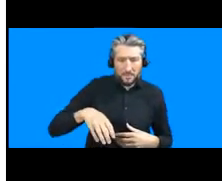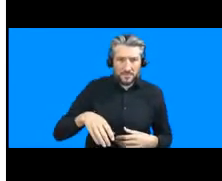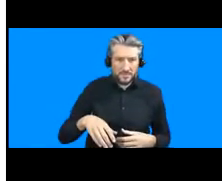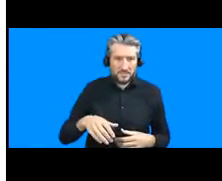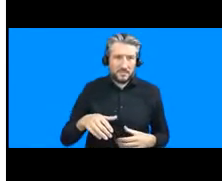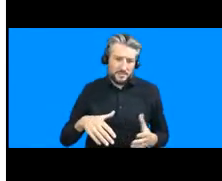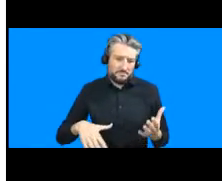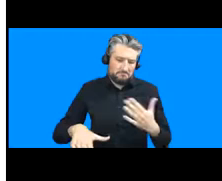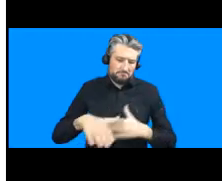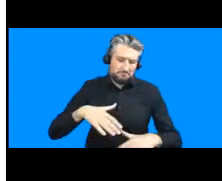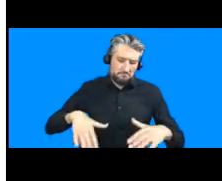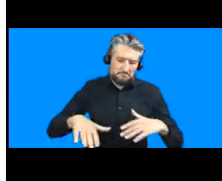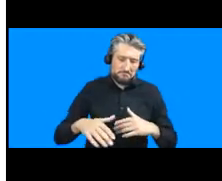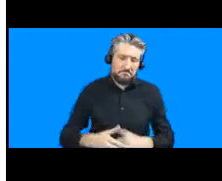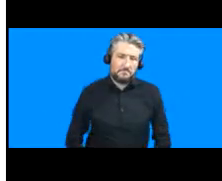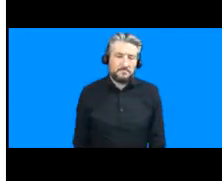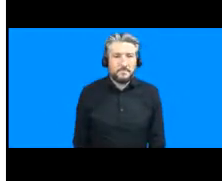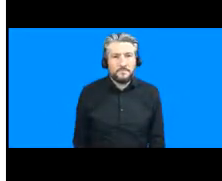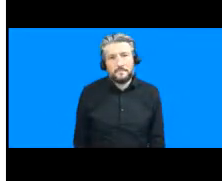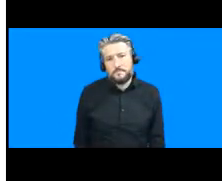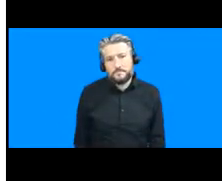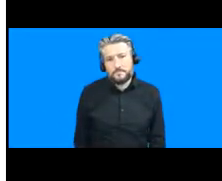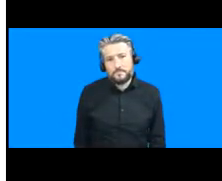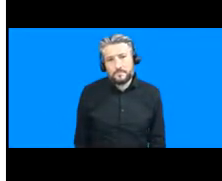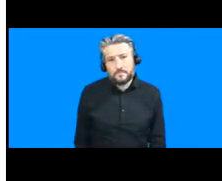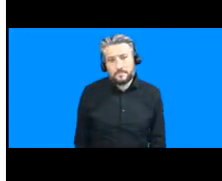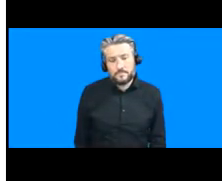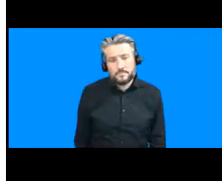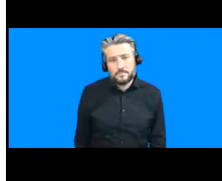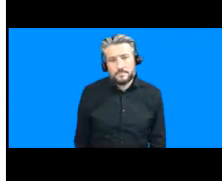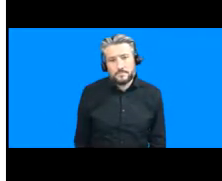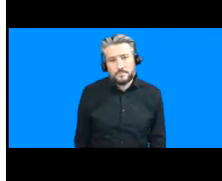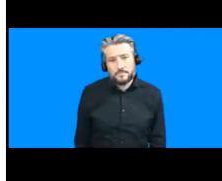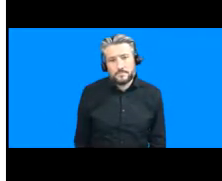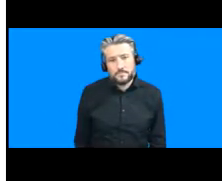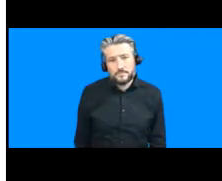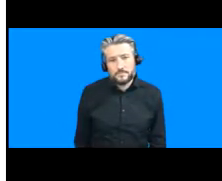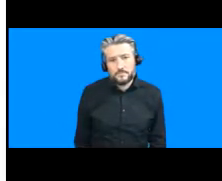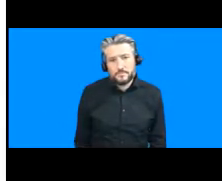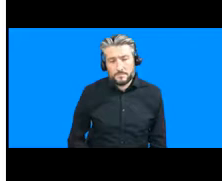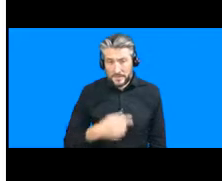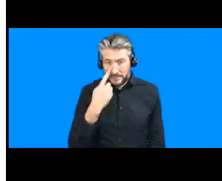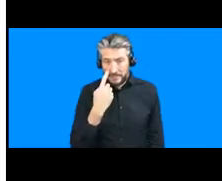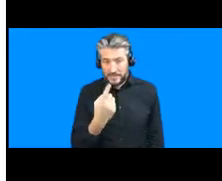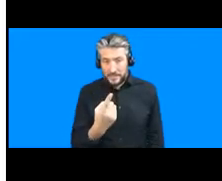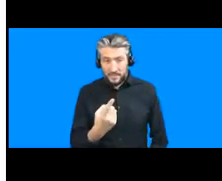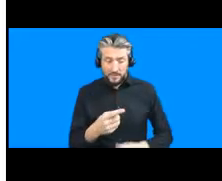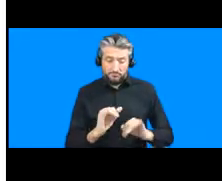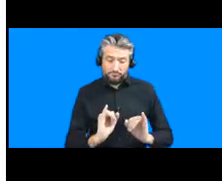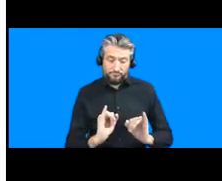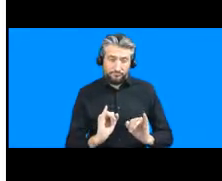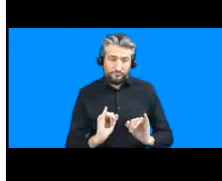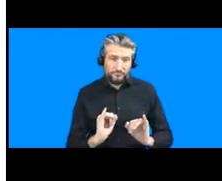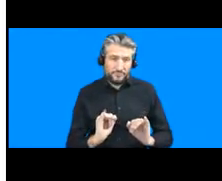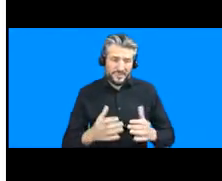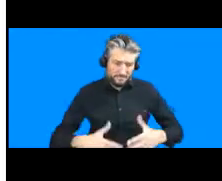informal in in in in the very basic sense of the word but this kind of shows that the degree of the deluge and